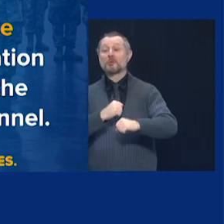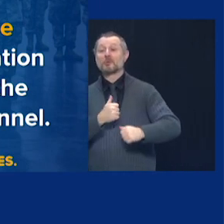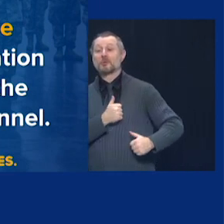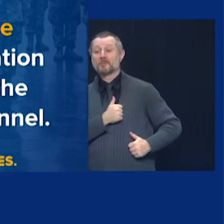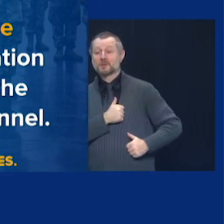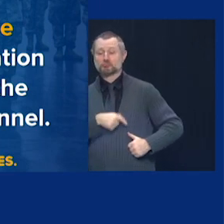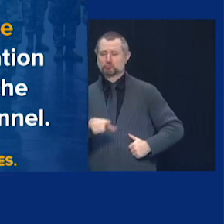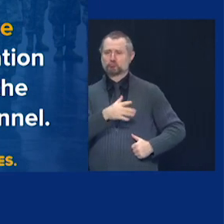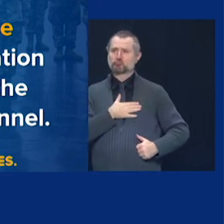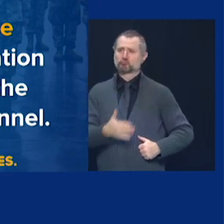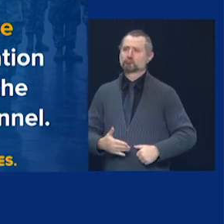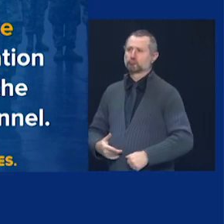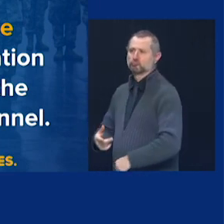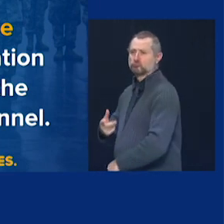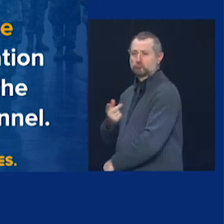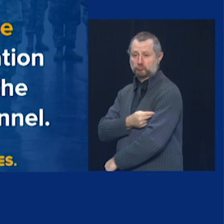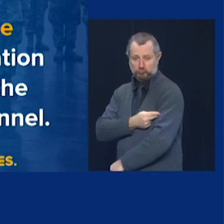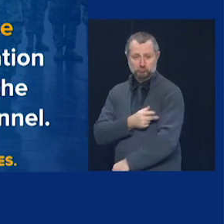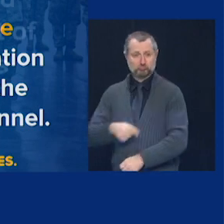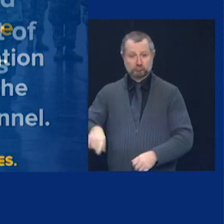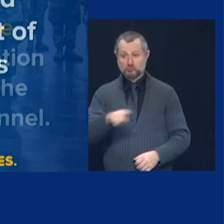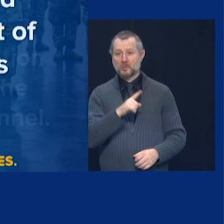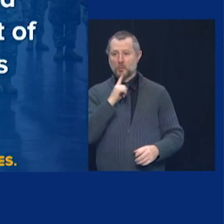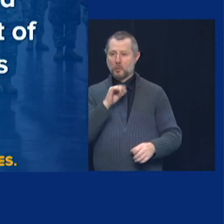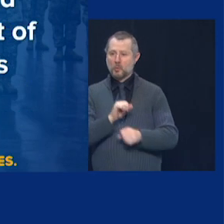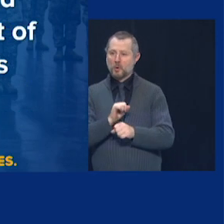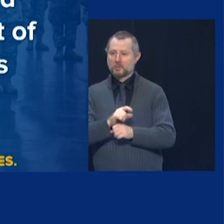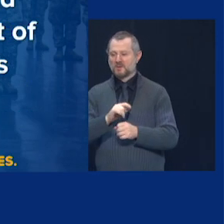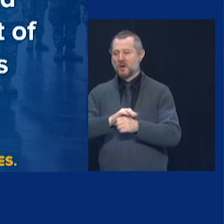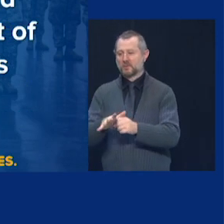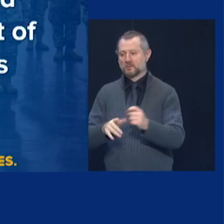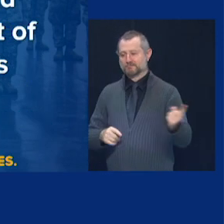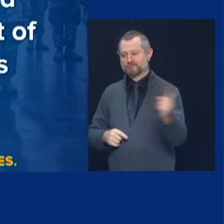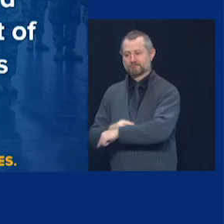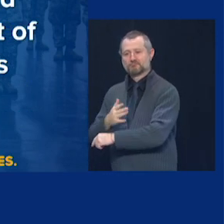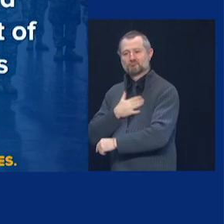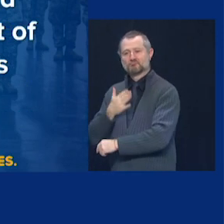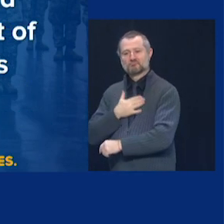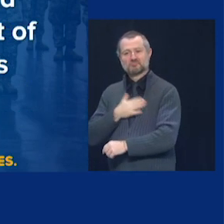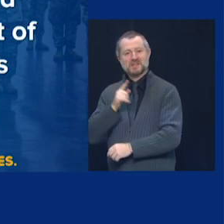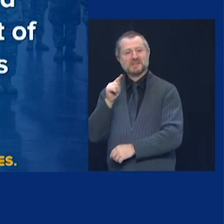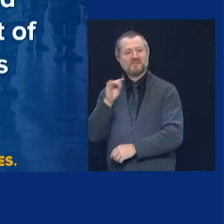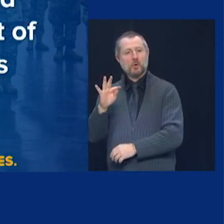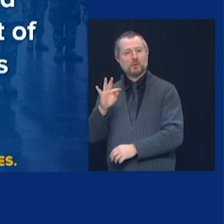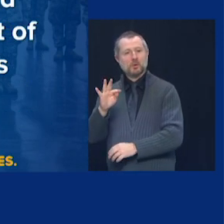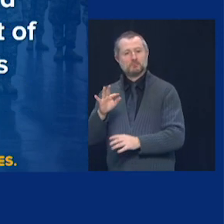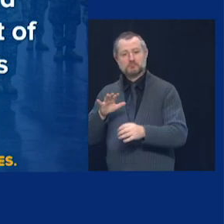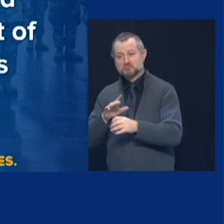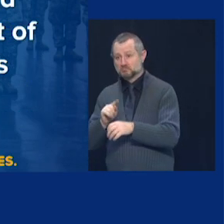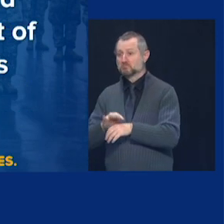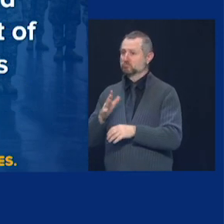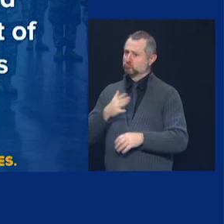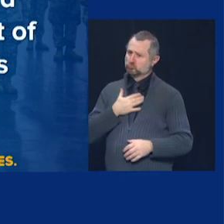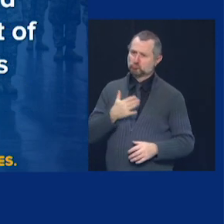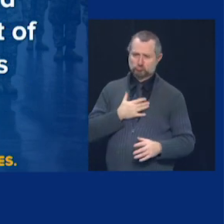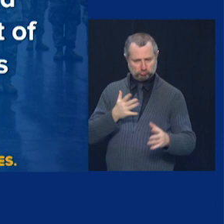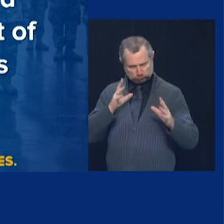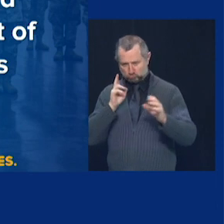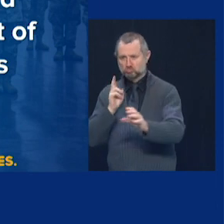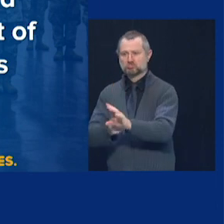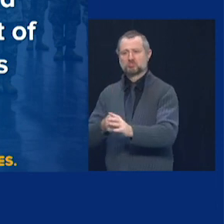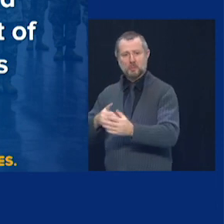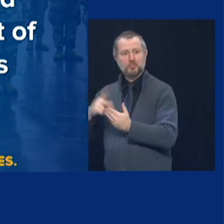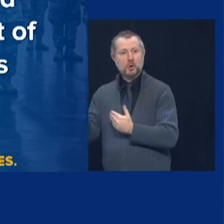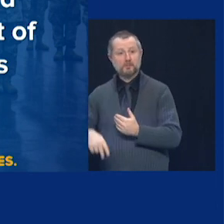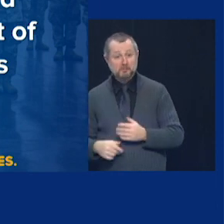task force. And New York is pleased to participate in that, and the National